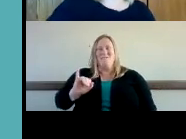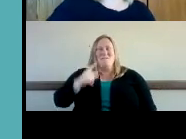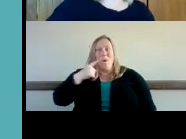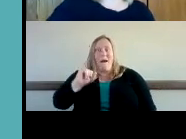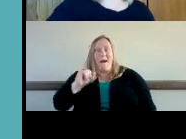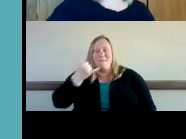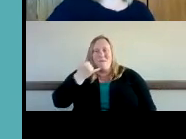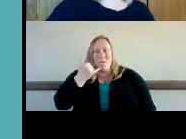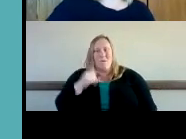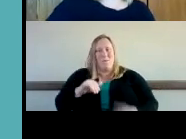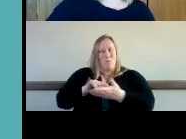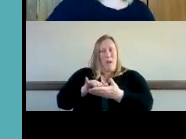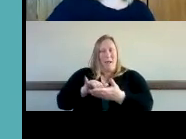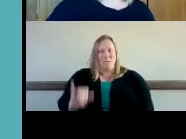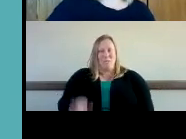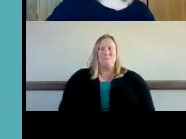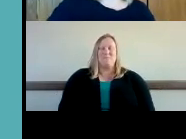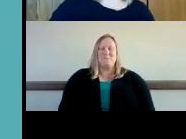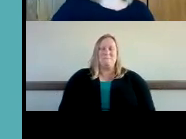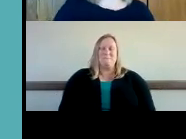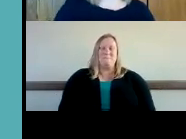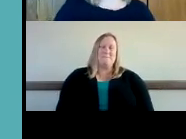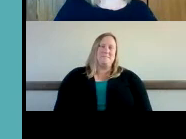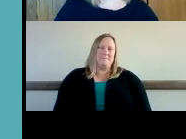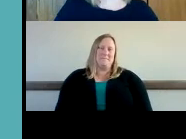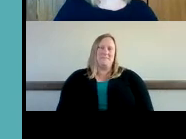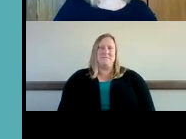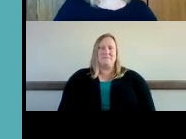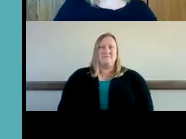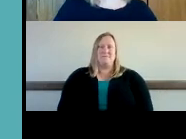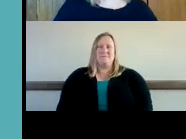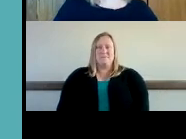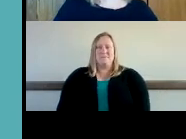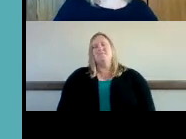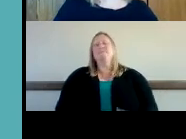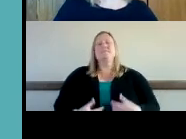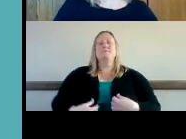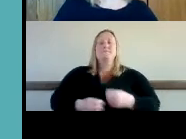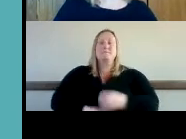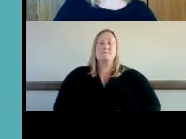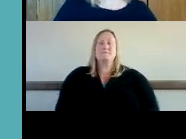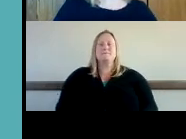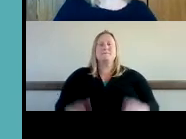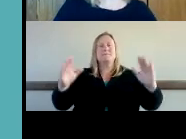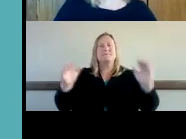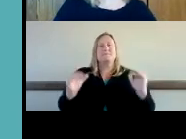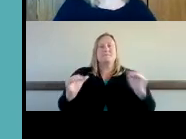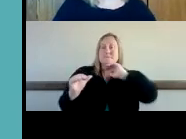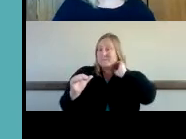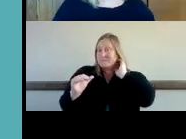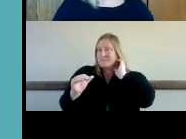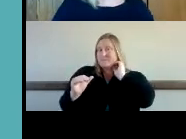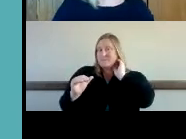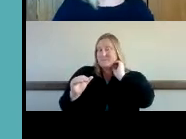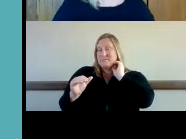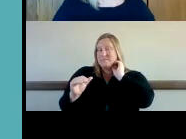next one is a little bit different this is